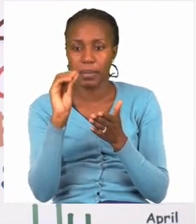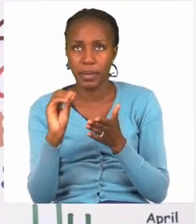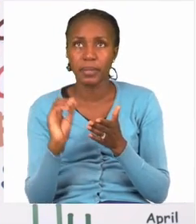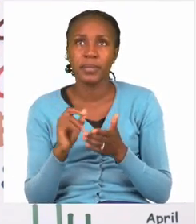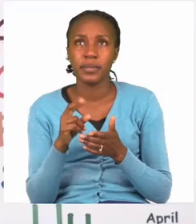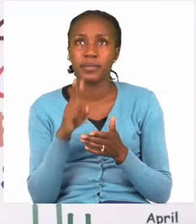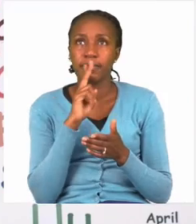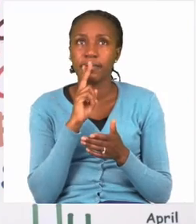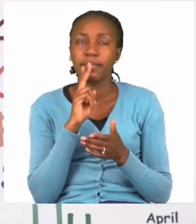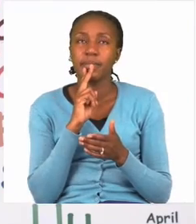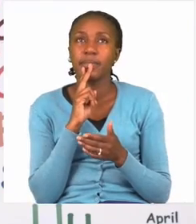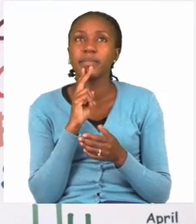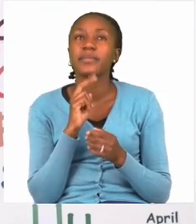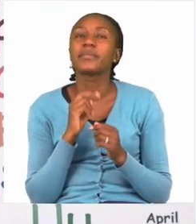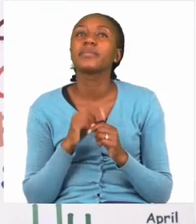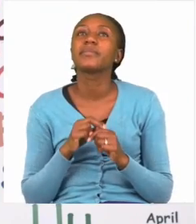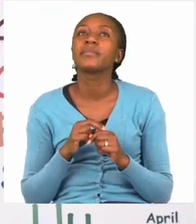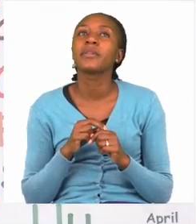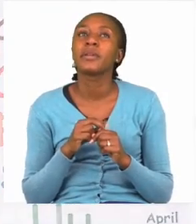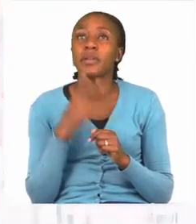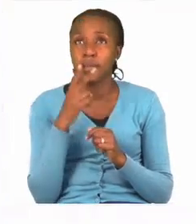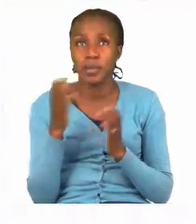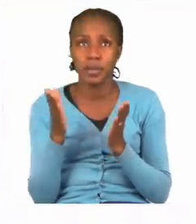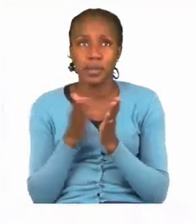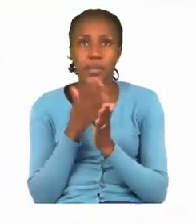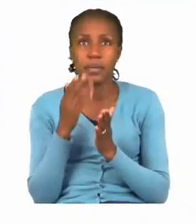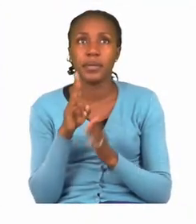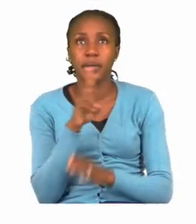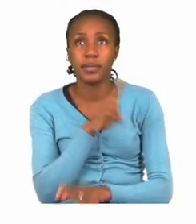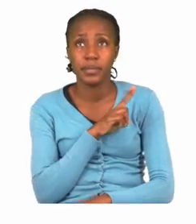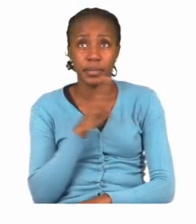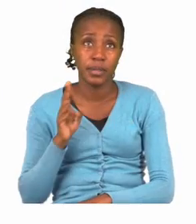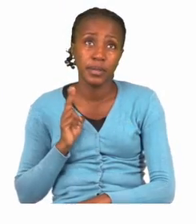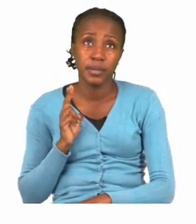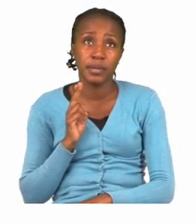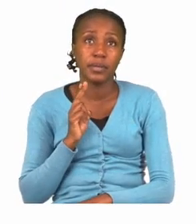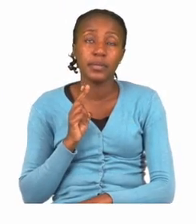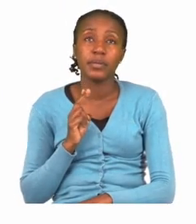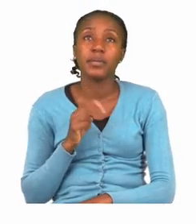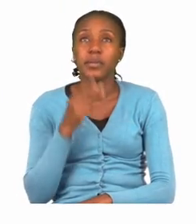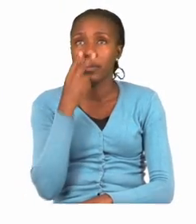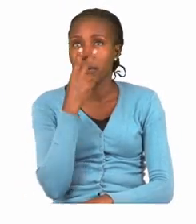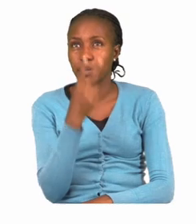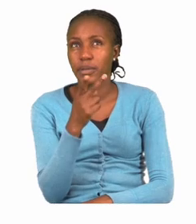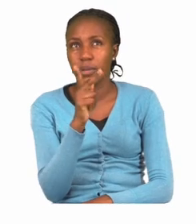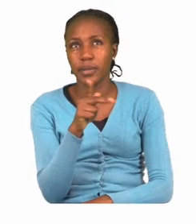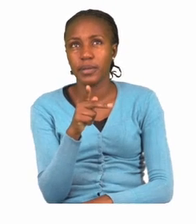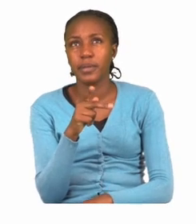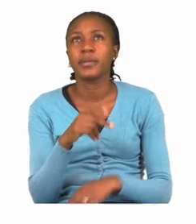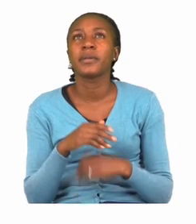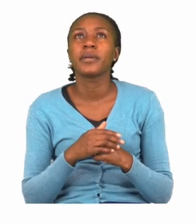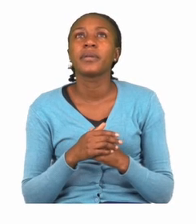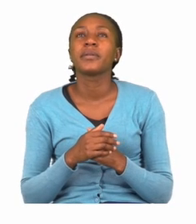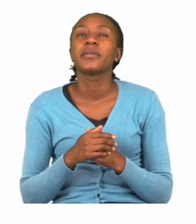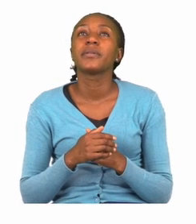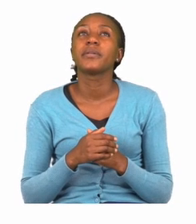quickly turn our booklets back to page 22 to have one last look at what it is that we have to do.